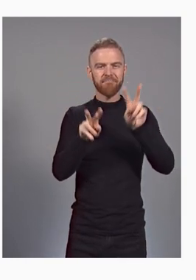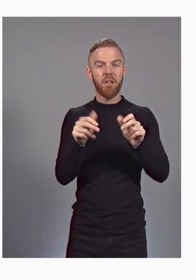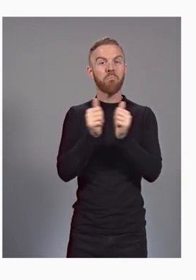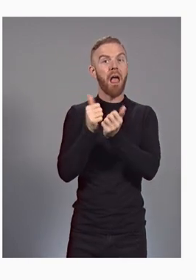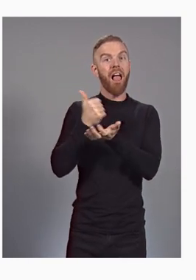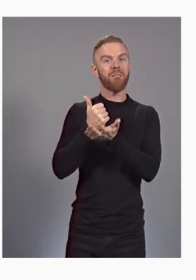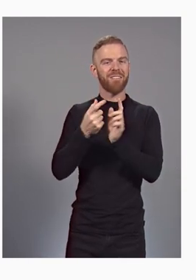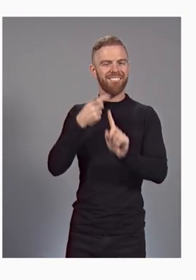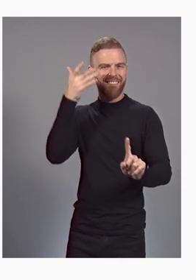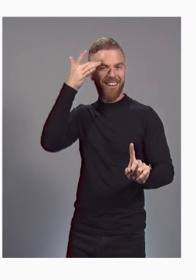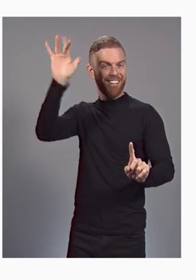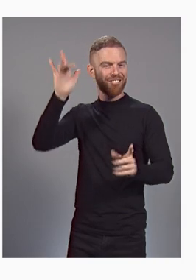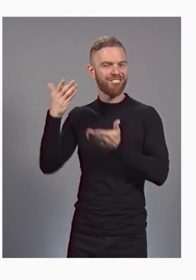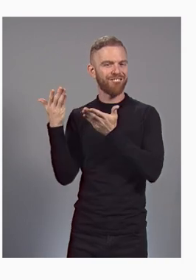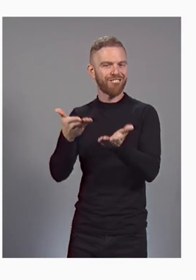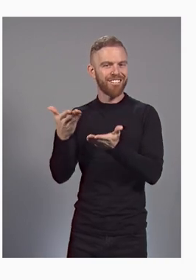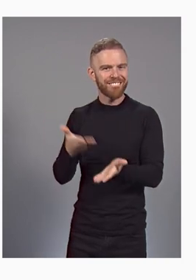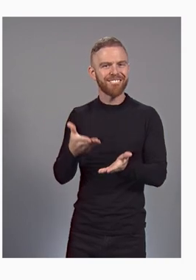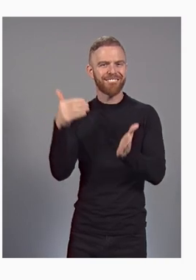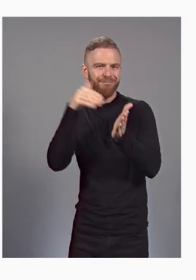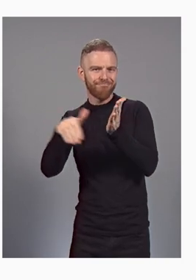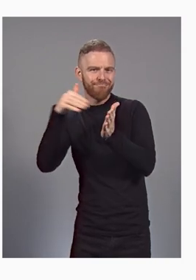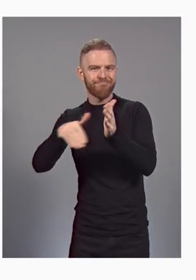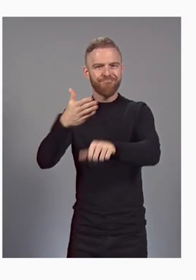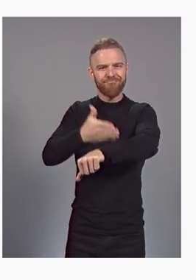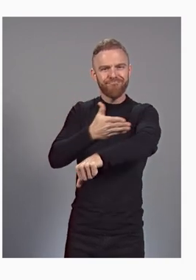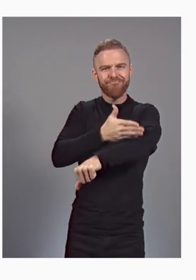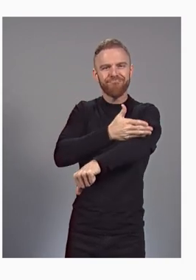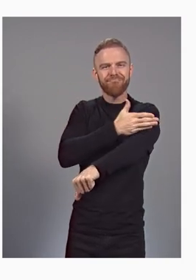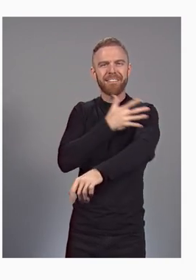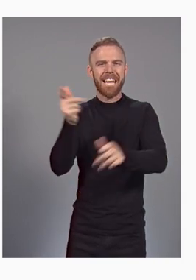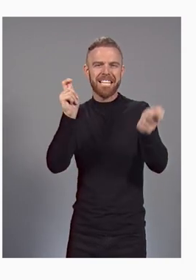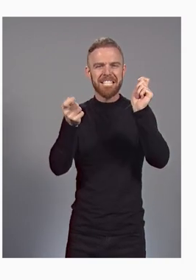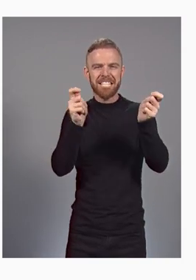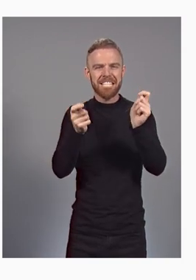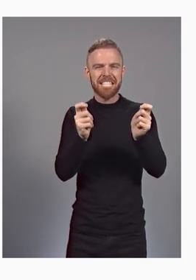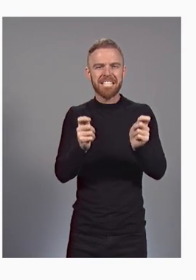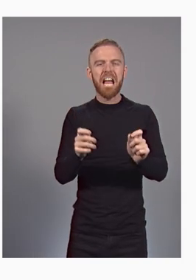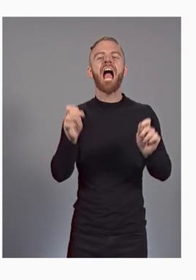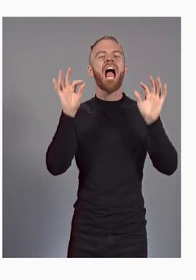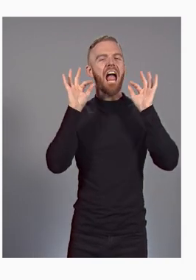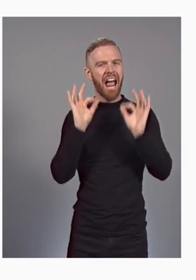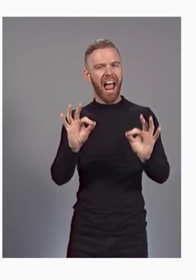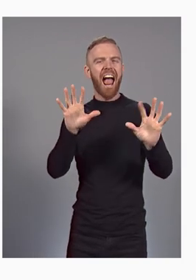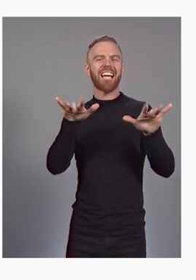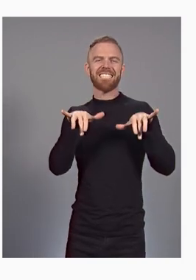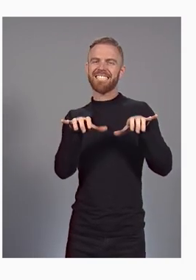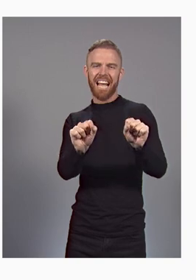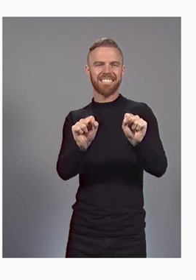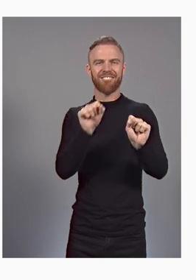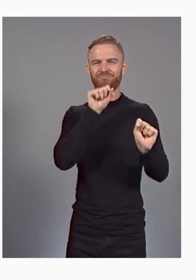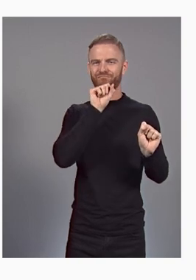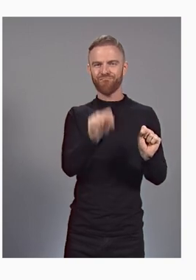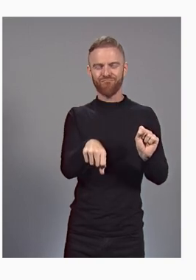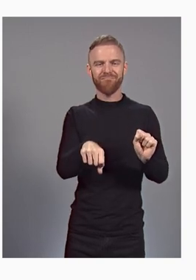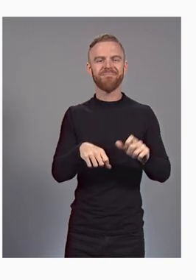suggestions and iterations, she makes a few changes until she finally lands on something she loves.